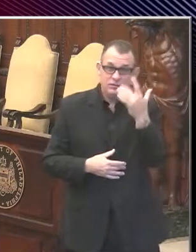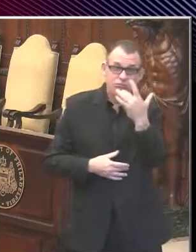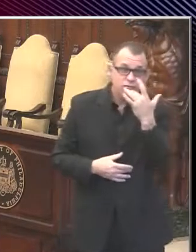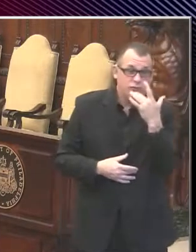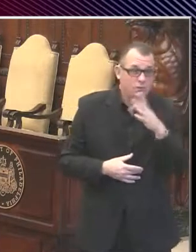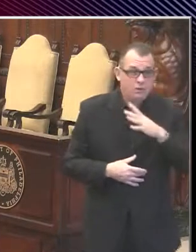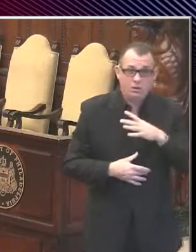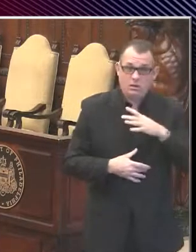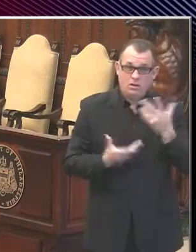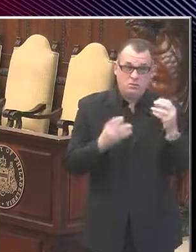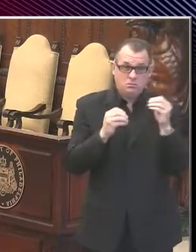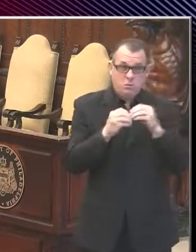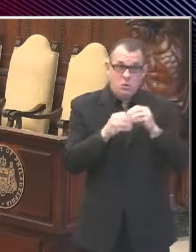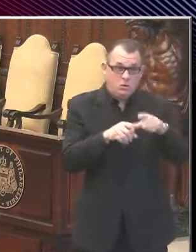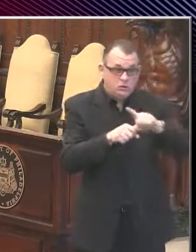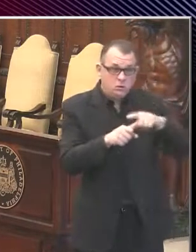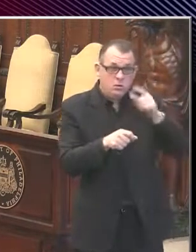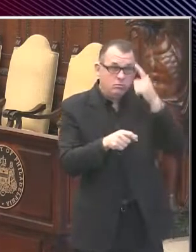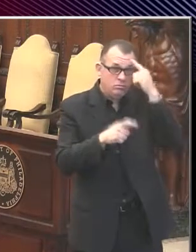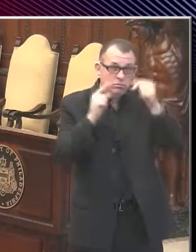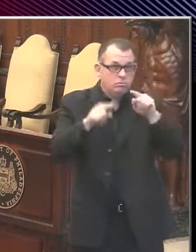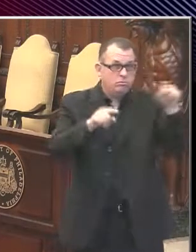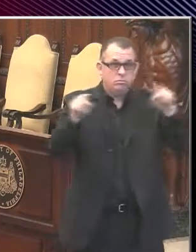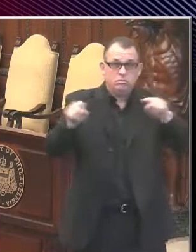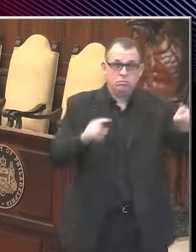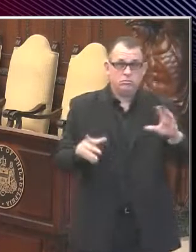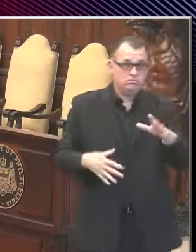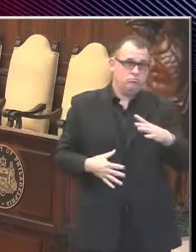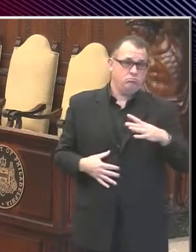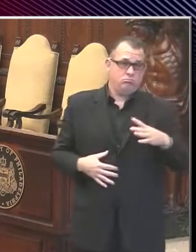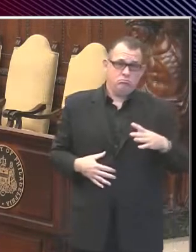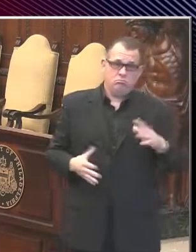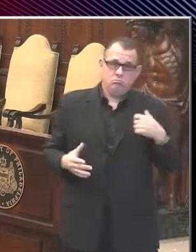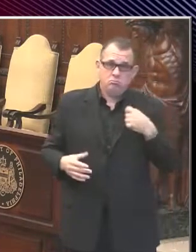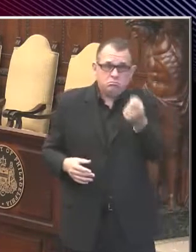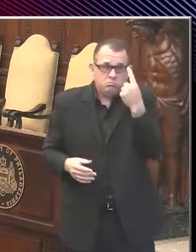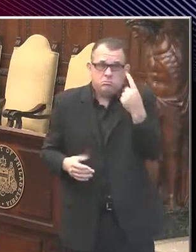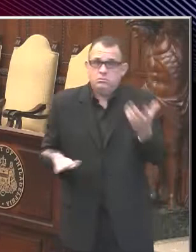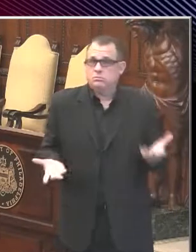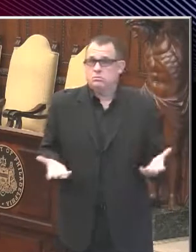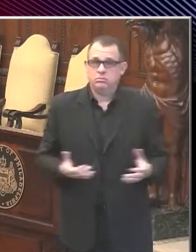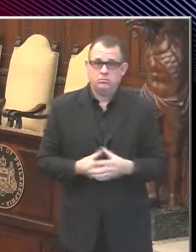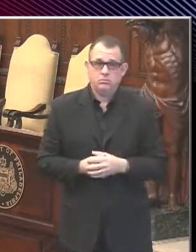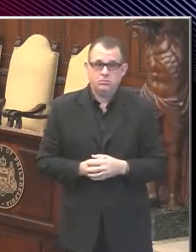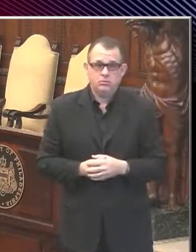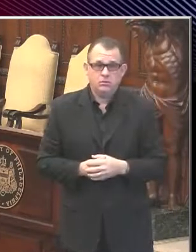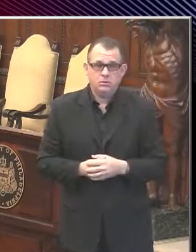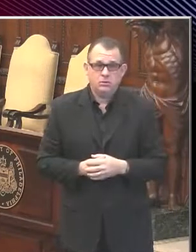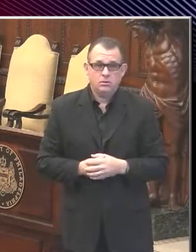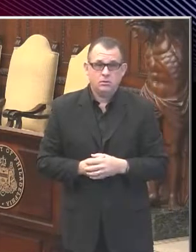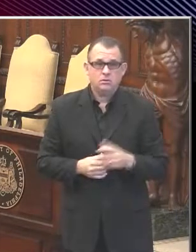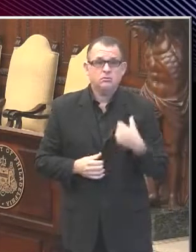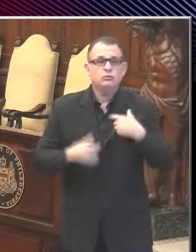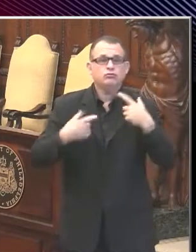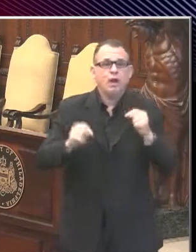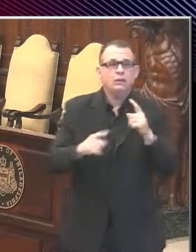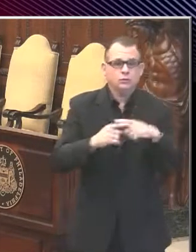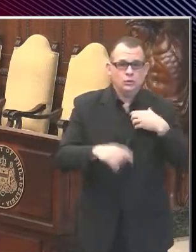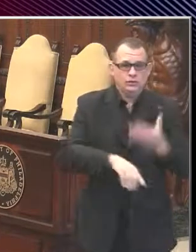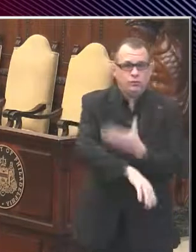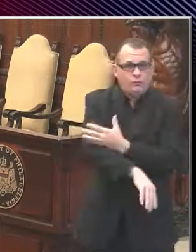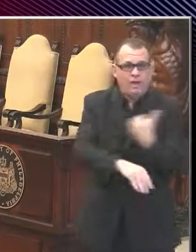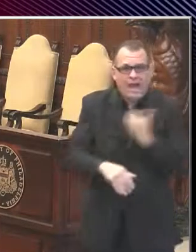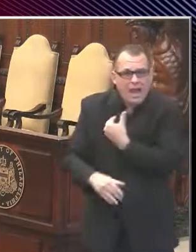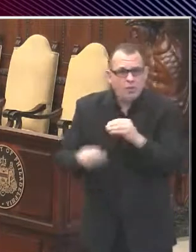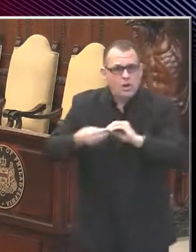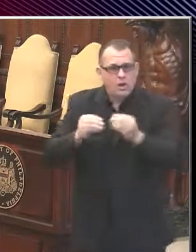shopping or do it differently. I understand that. We'll try to get ourselves where we need to be as soon as possible. again, is there